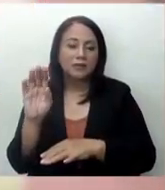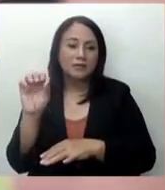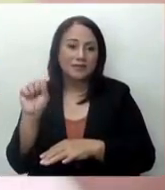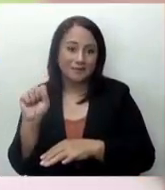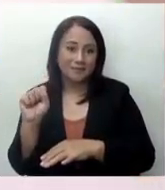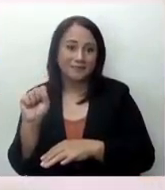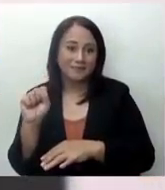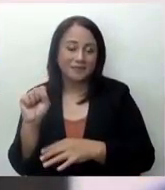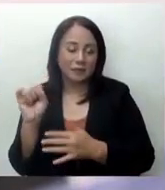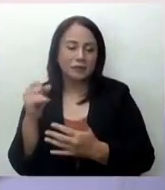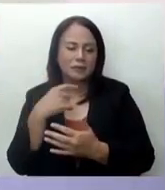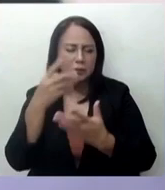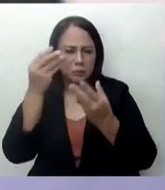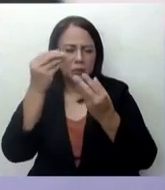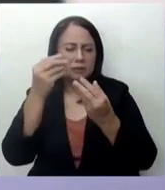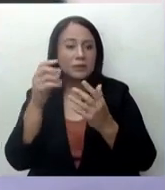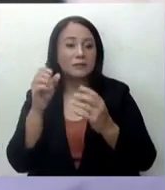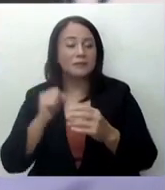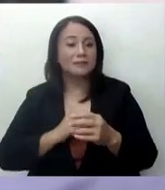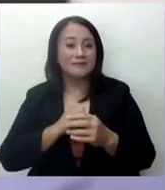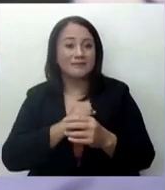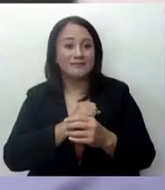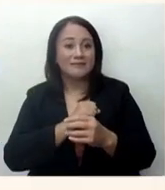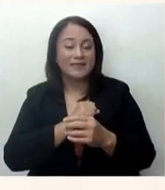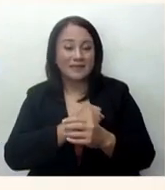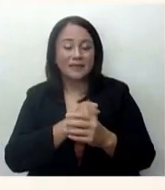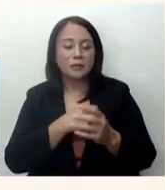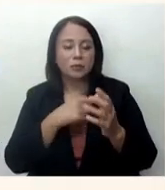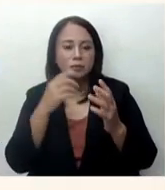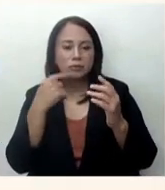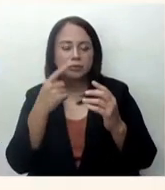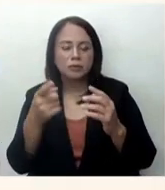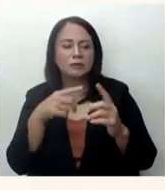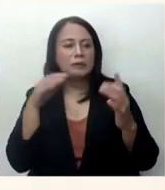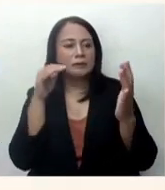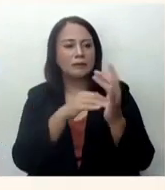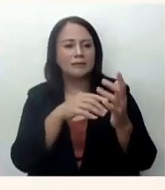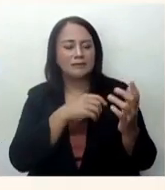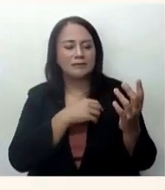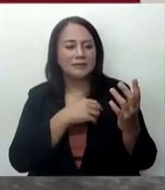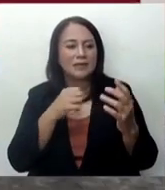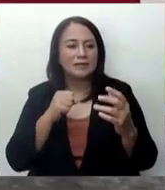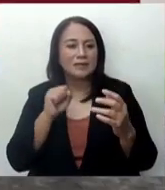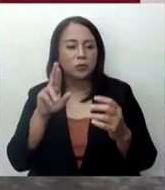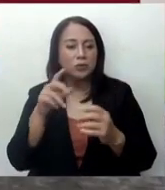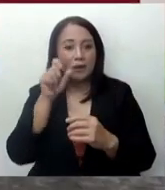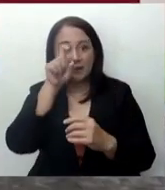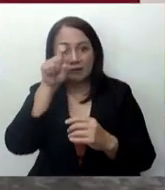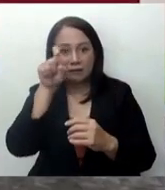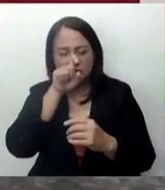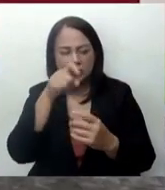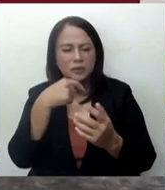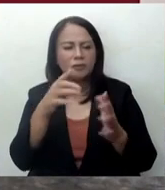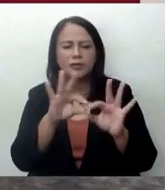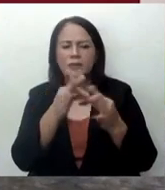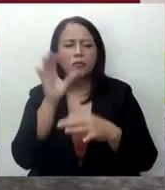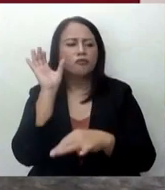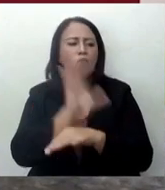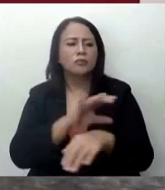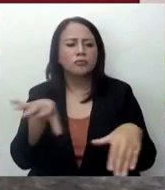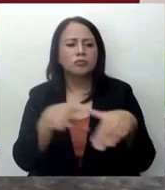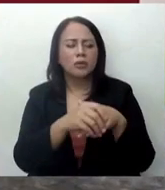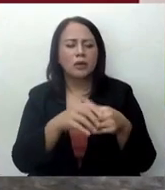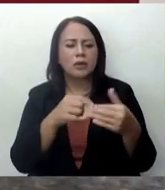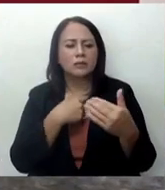She testified in the Senate against SBSI leader Senor Aguila. She says her family is a victim of forced marriages and the